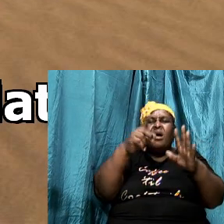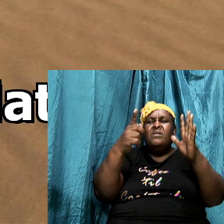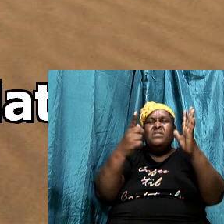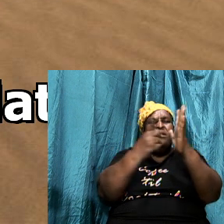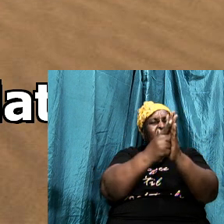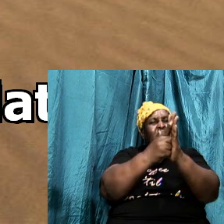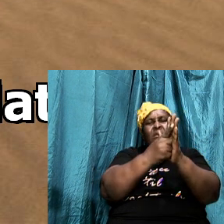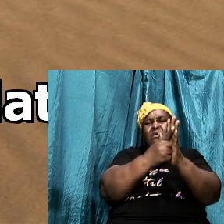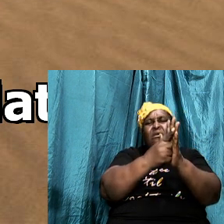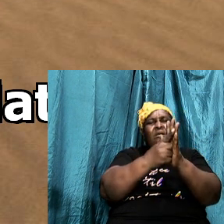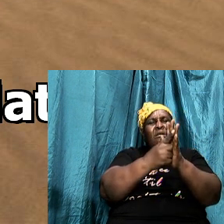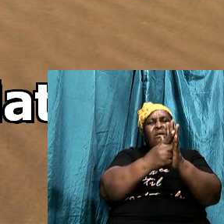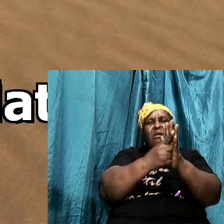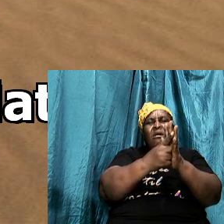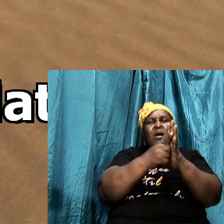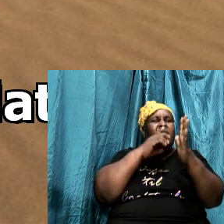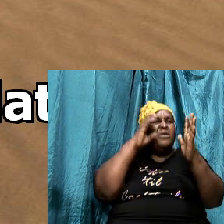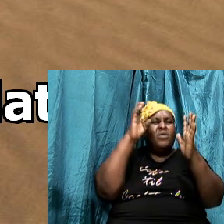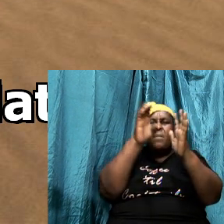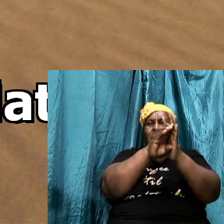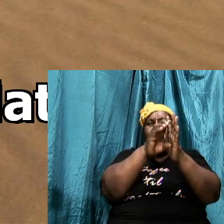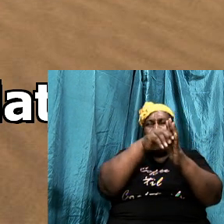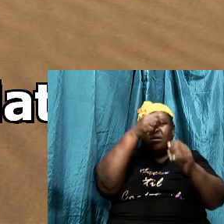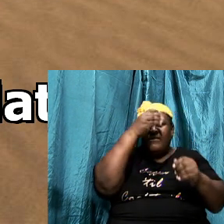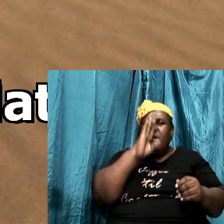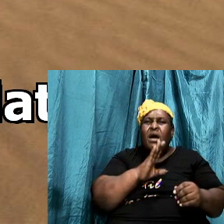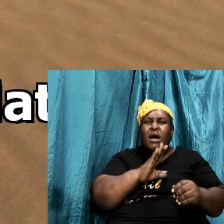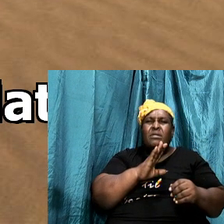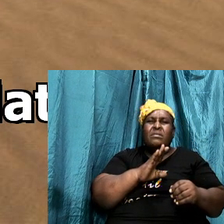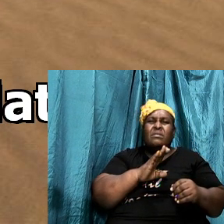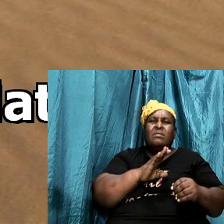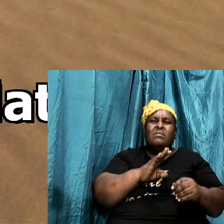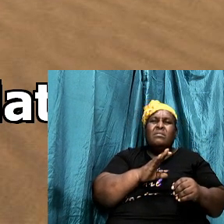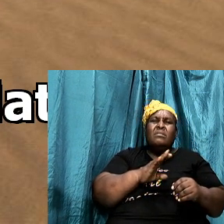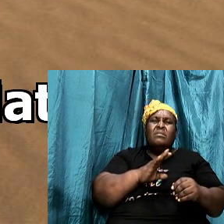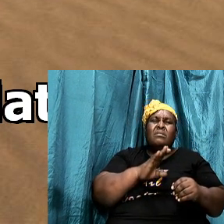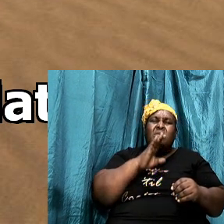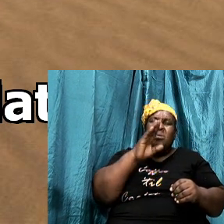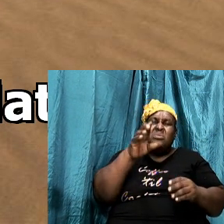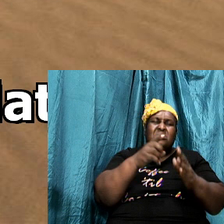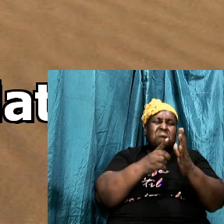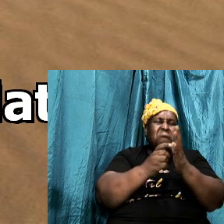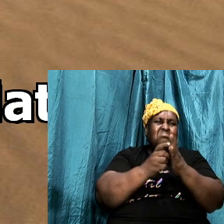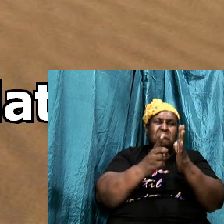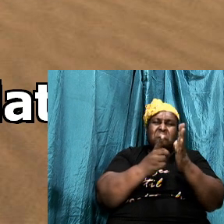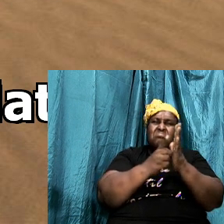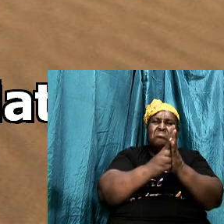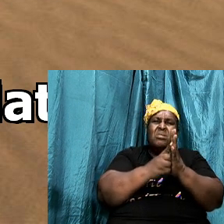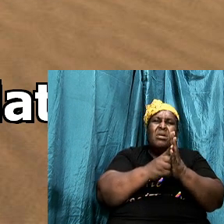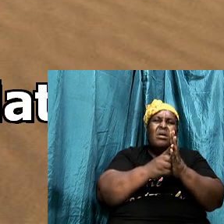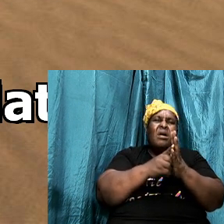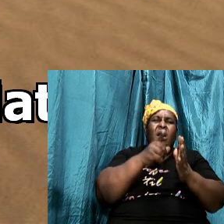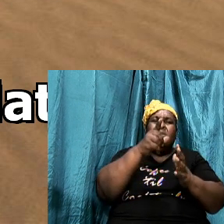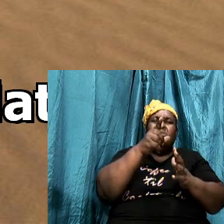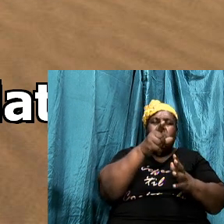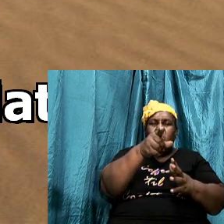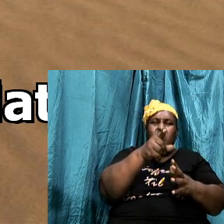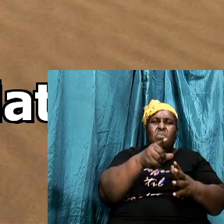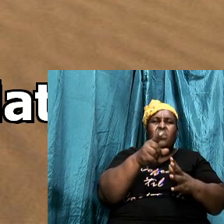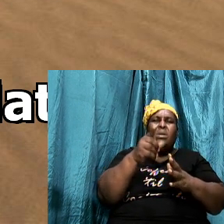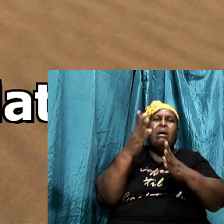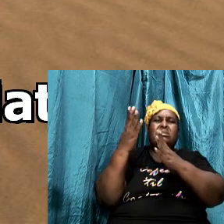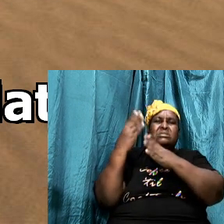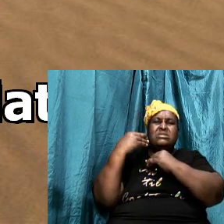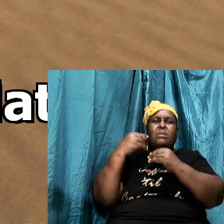of God your your your your your God will be let down and you will accept what the adversary is